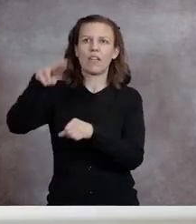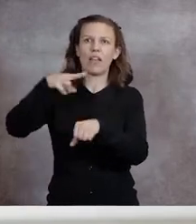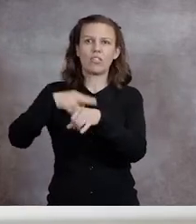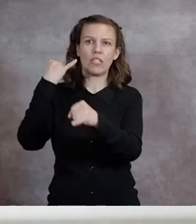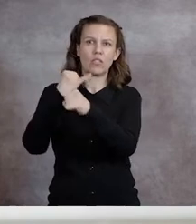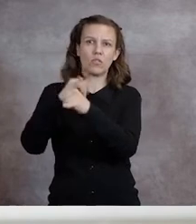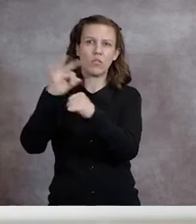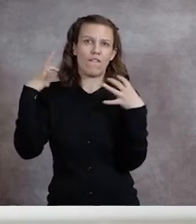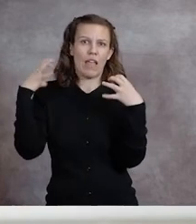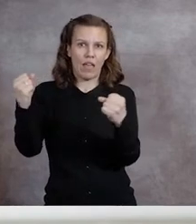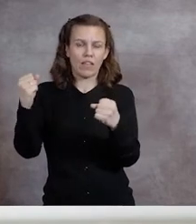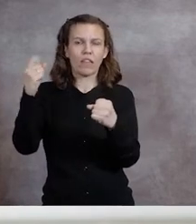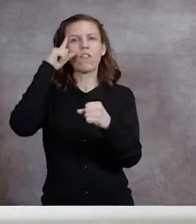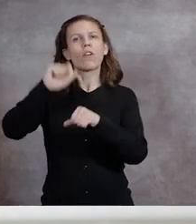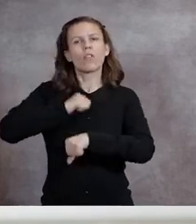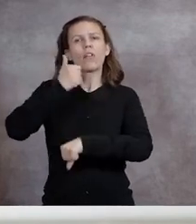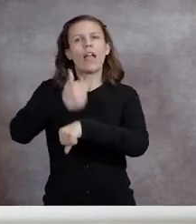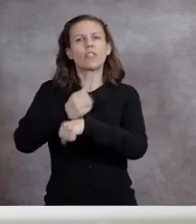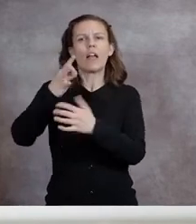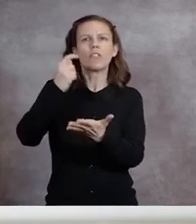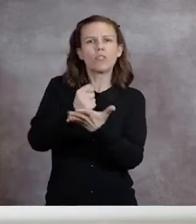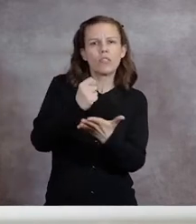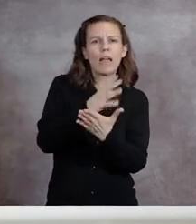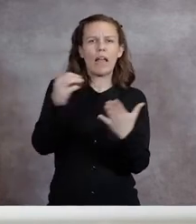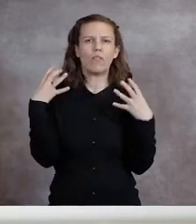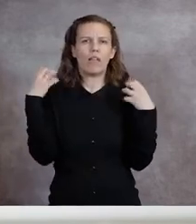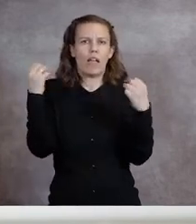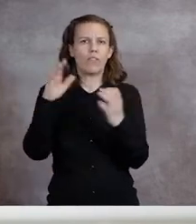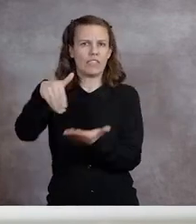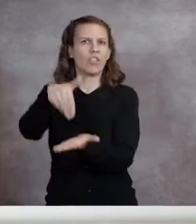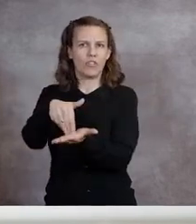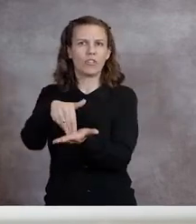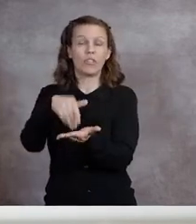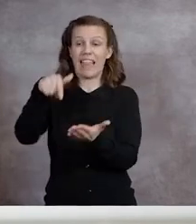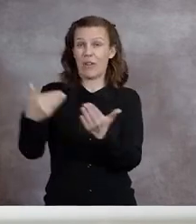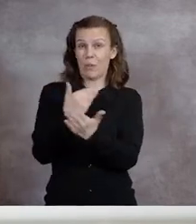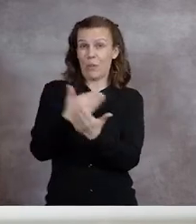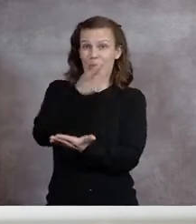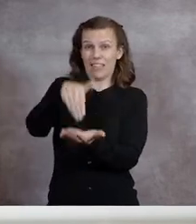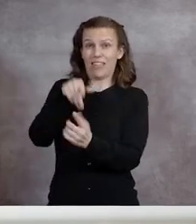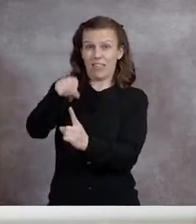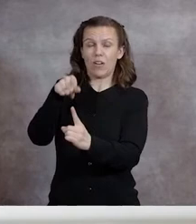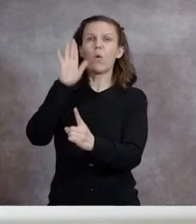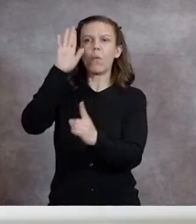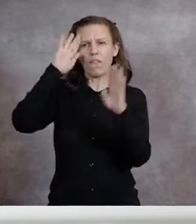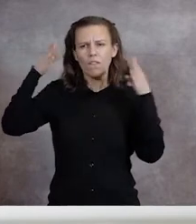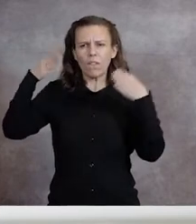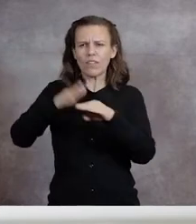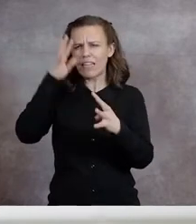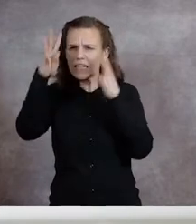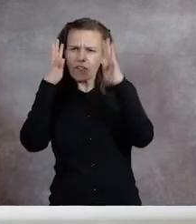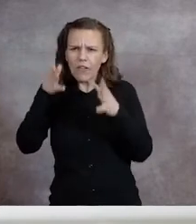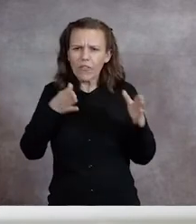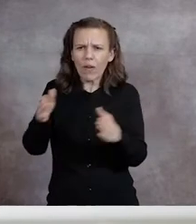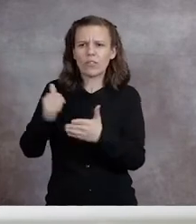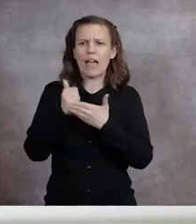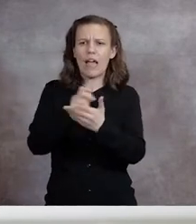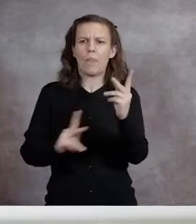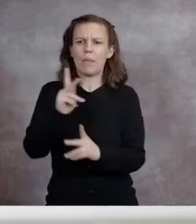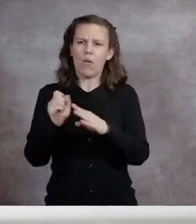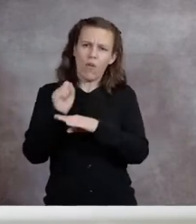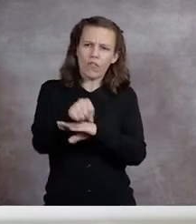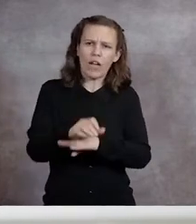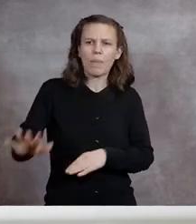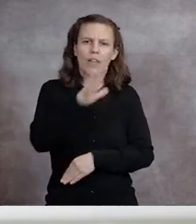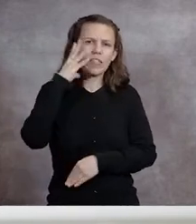Institutes of Health for the creation of a Treatment and Recovery Center. The new center will focus on innovative ways to help people overcome